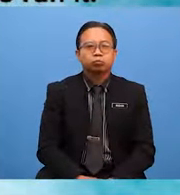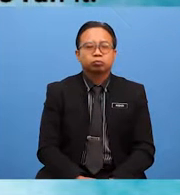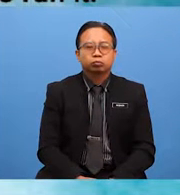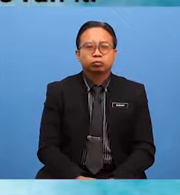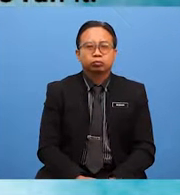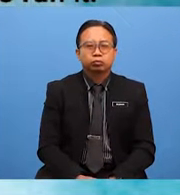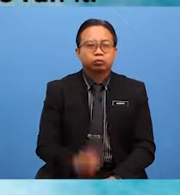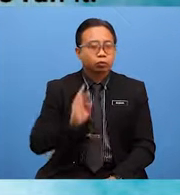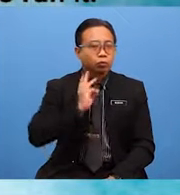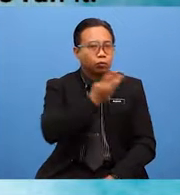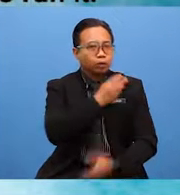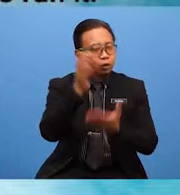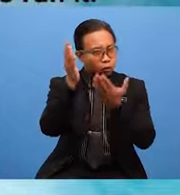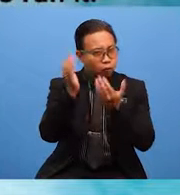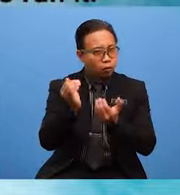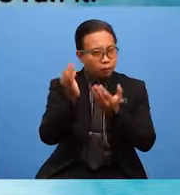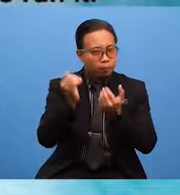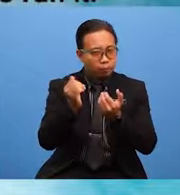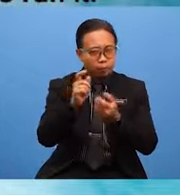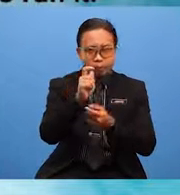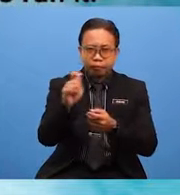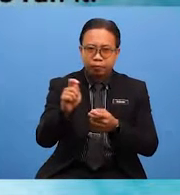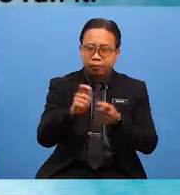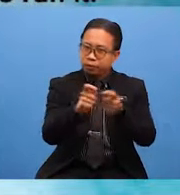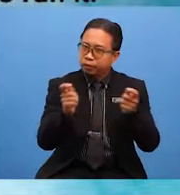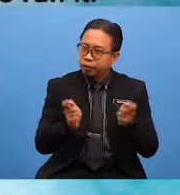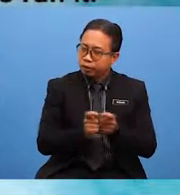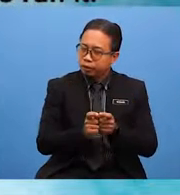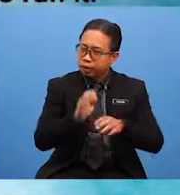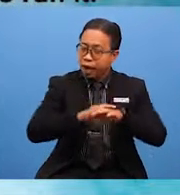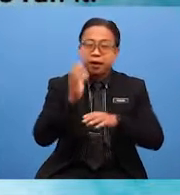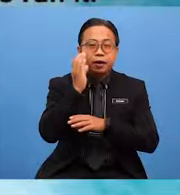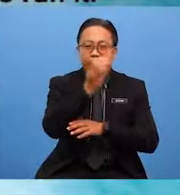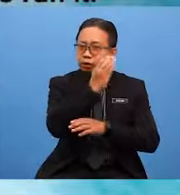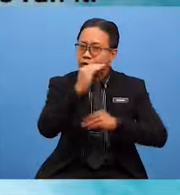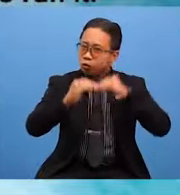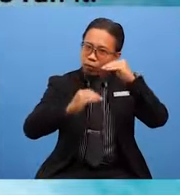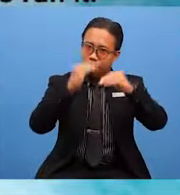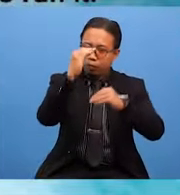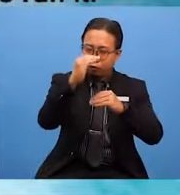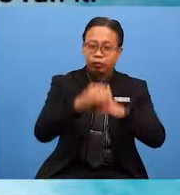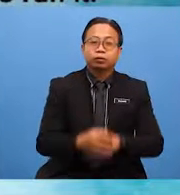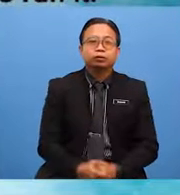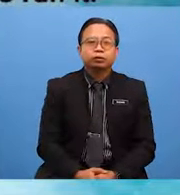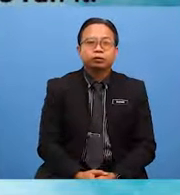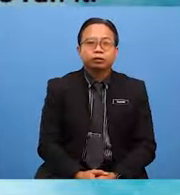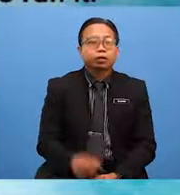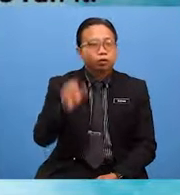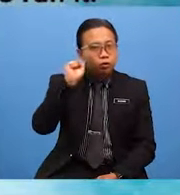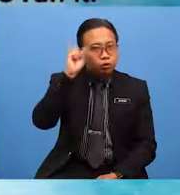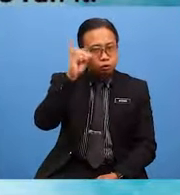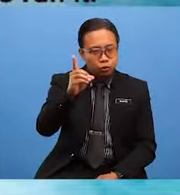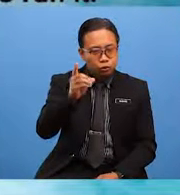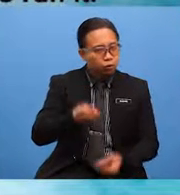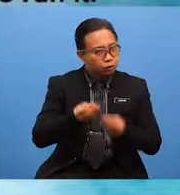We hope that the conditions at the canteen will improve. The canteen should provide